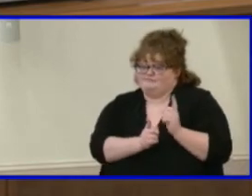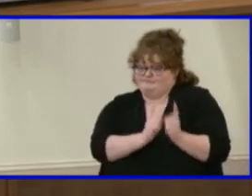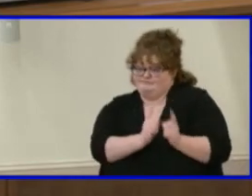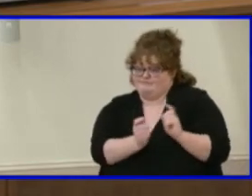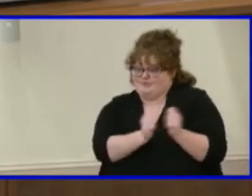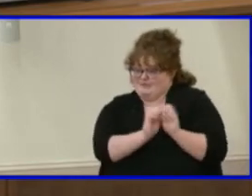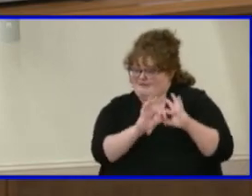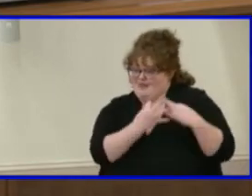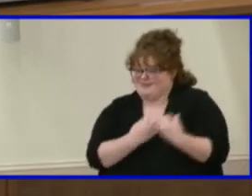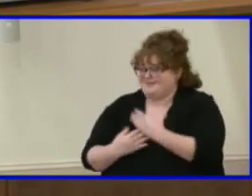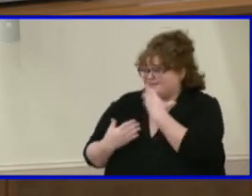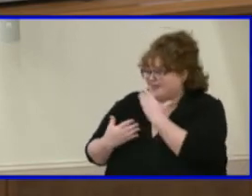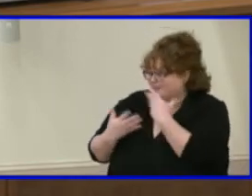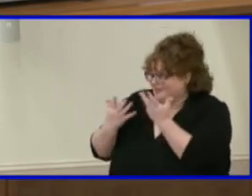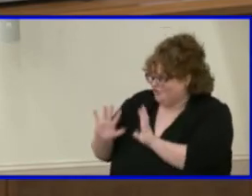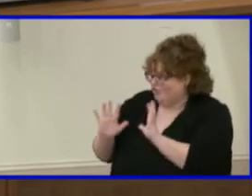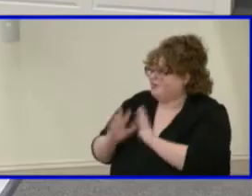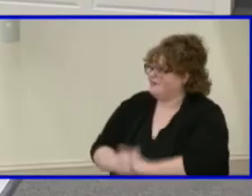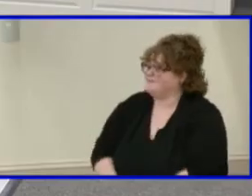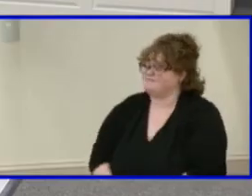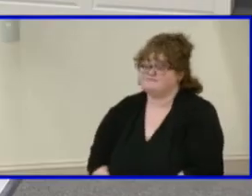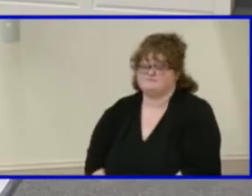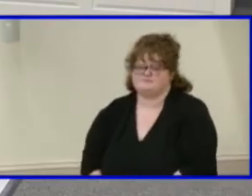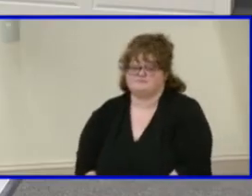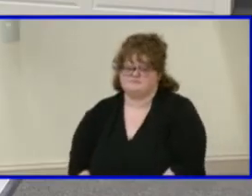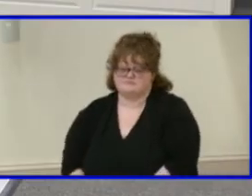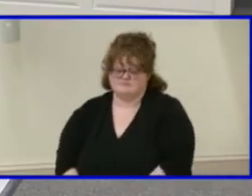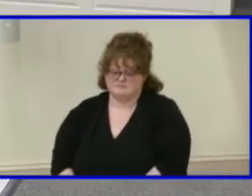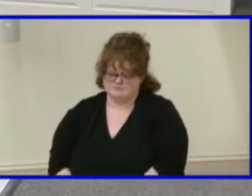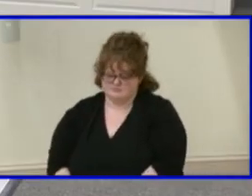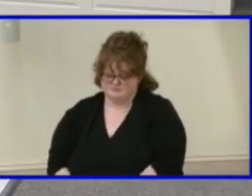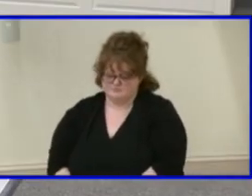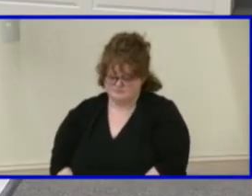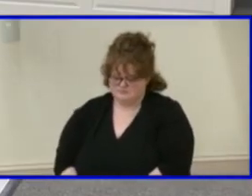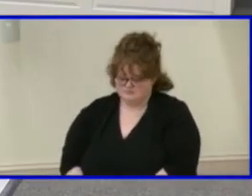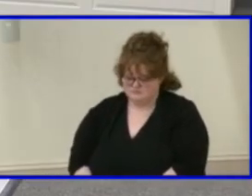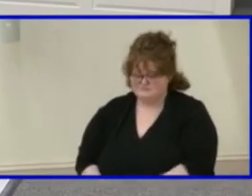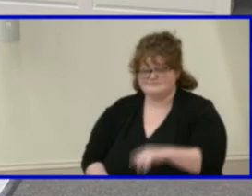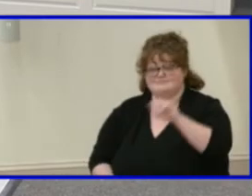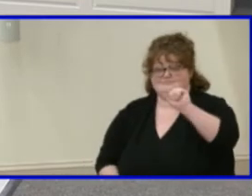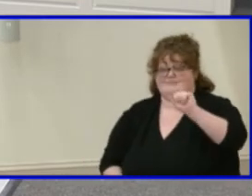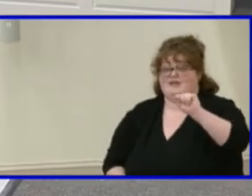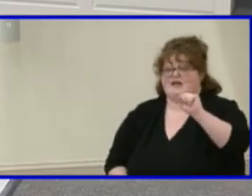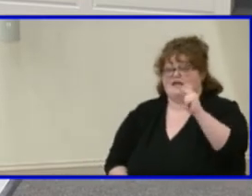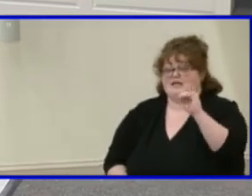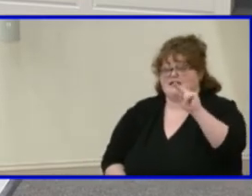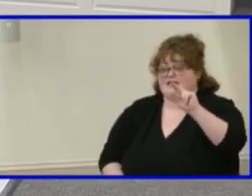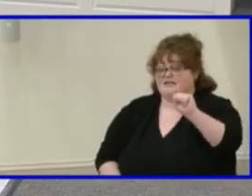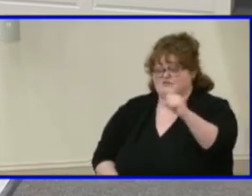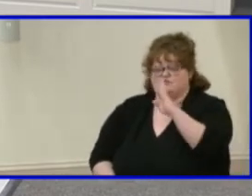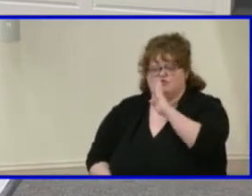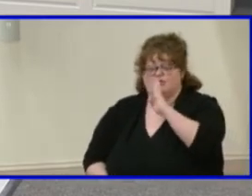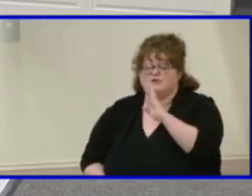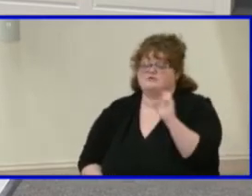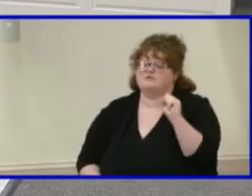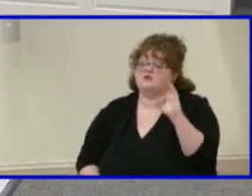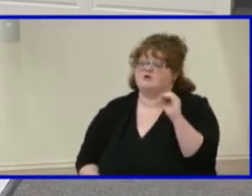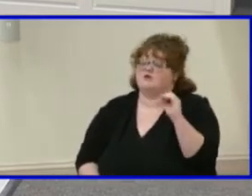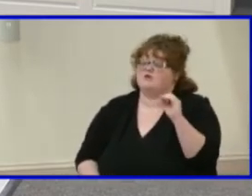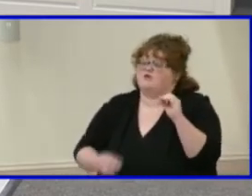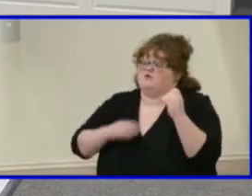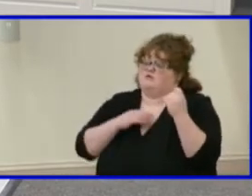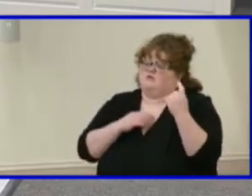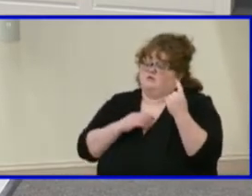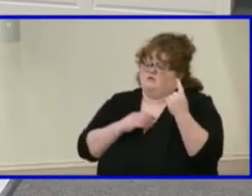that's all I have. Thank you. Ms. Atkins. So, you know, Maggie Walker was